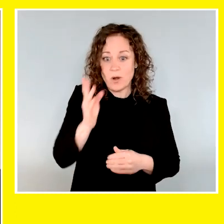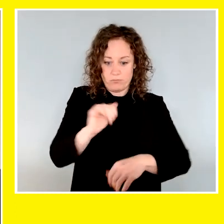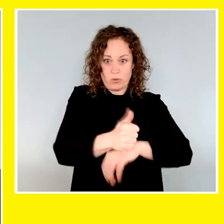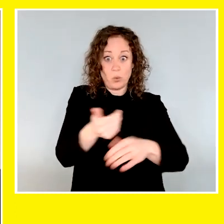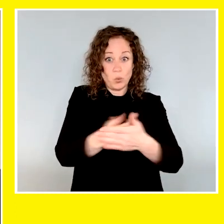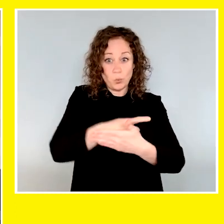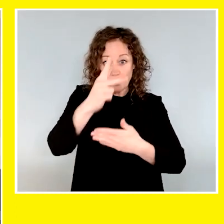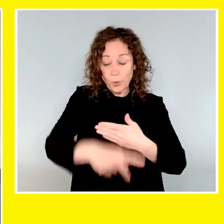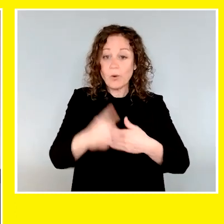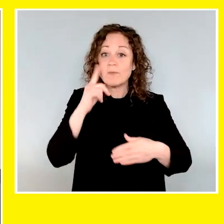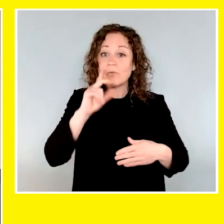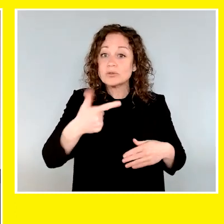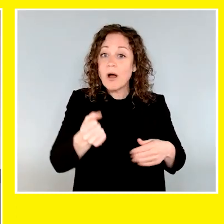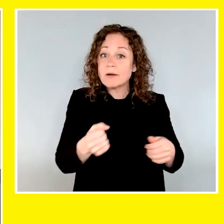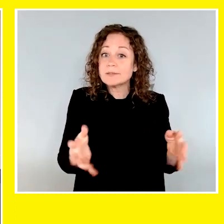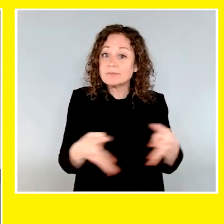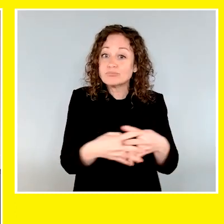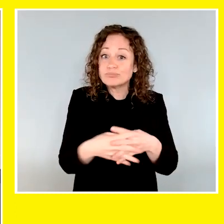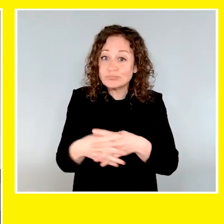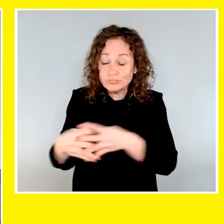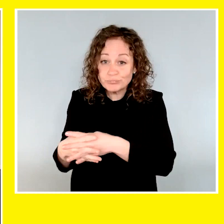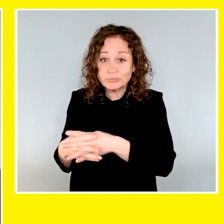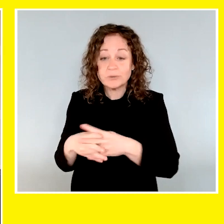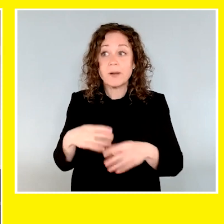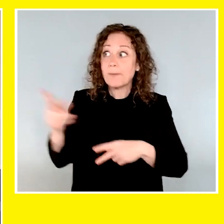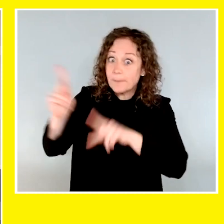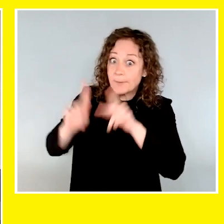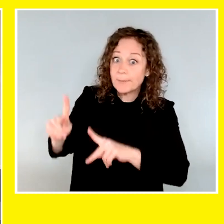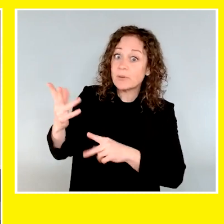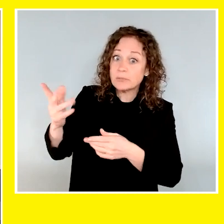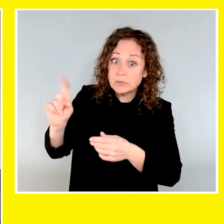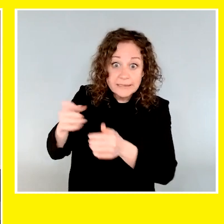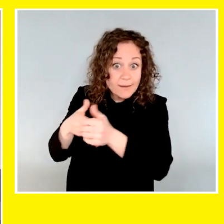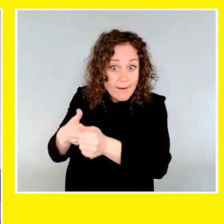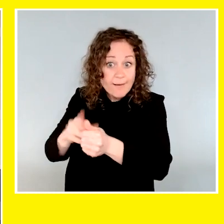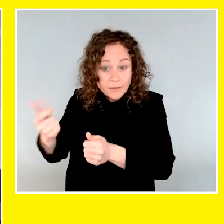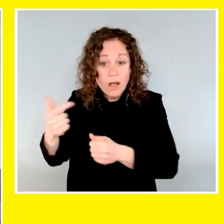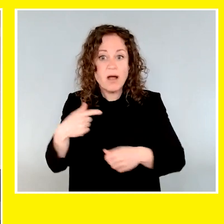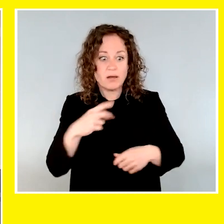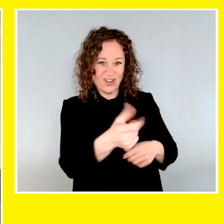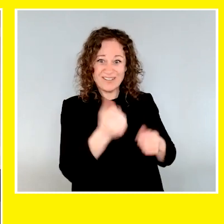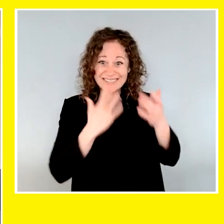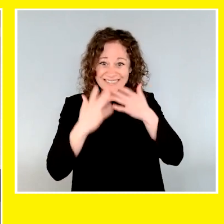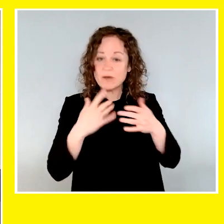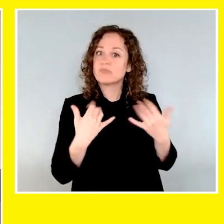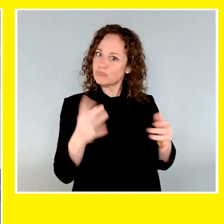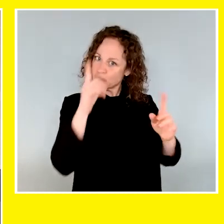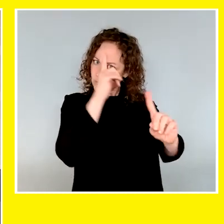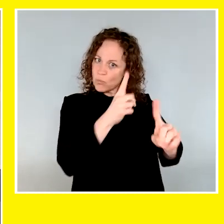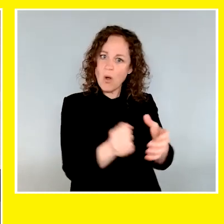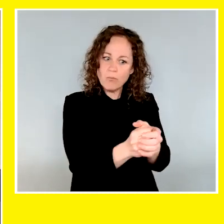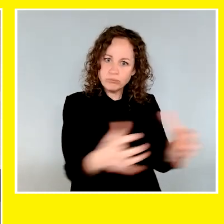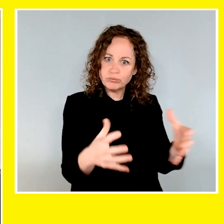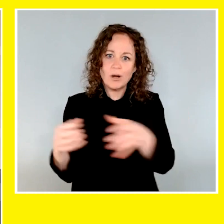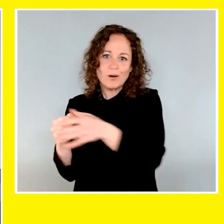We are about to establish our own breeding program to significantly increase the number of dogs that we're able to train, and